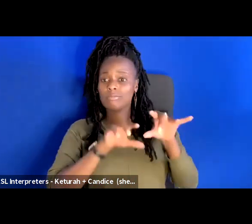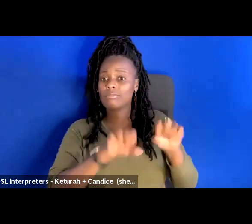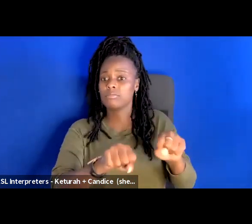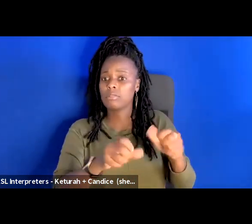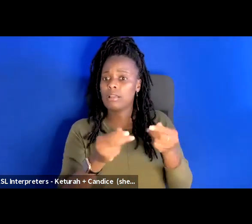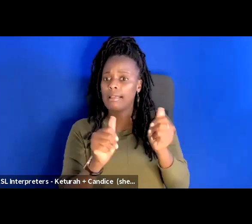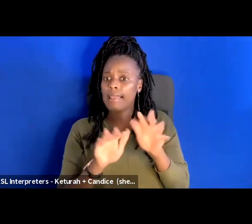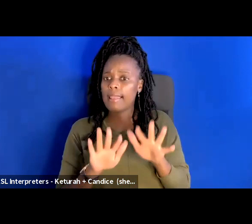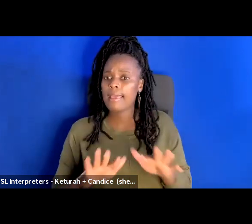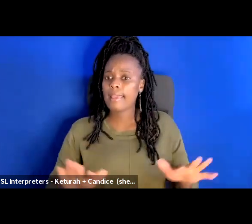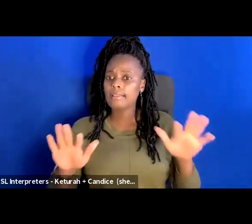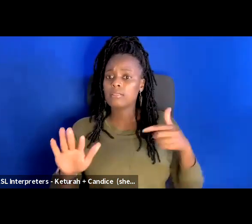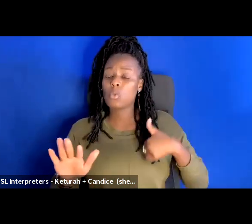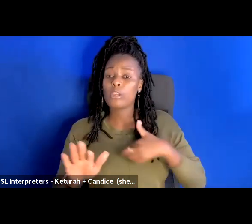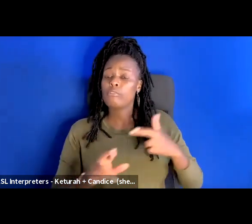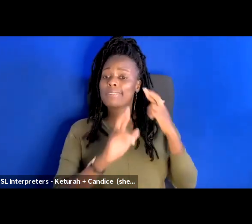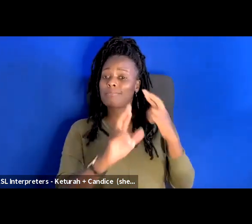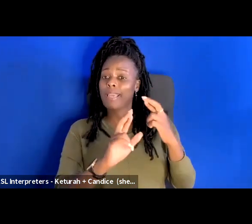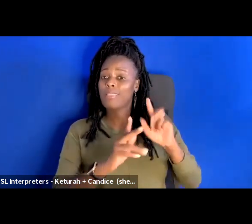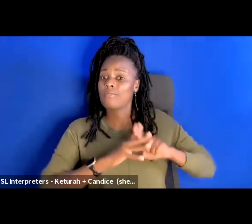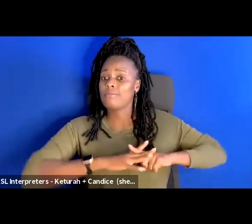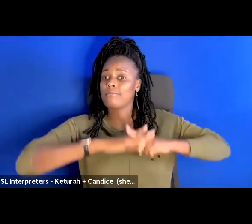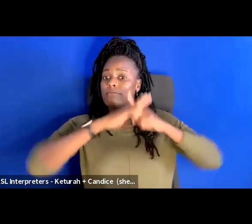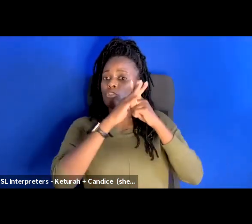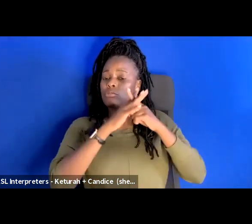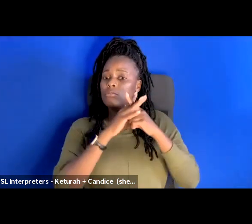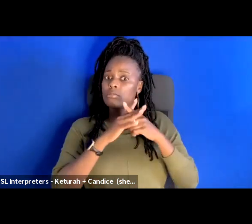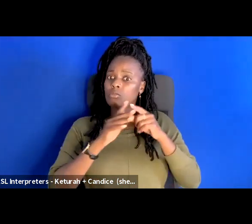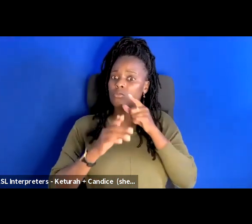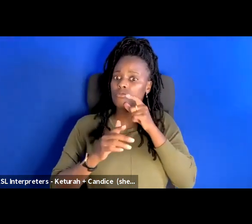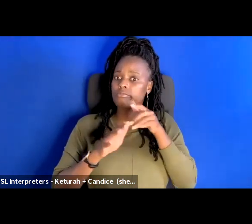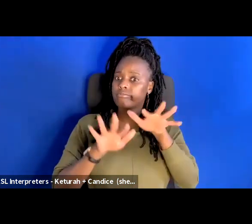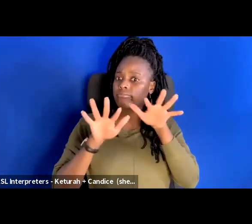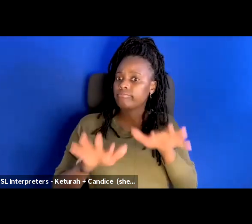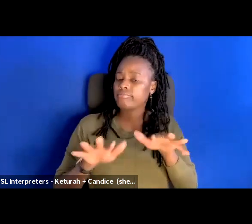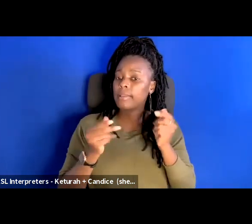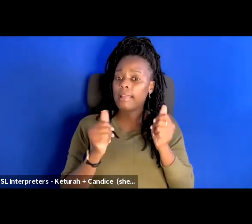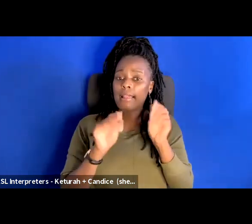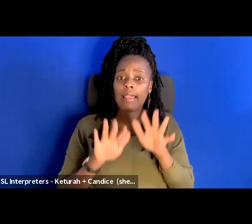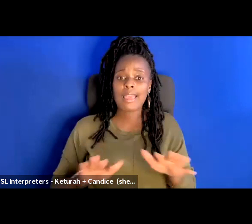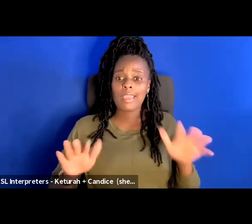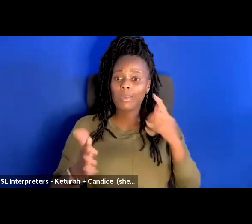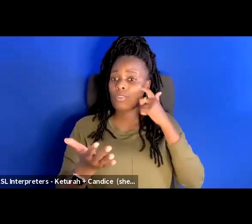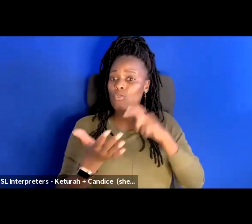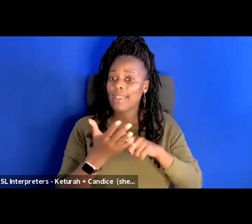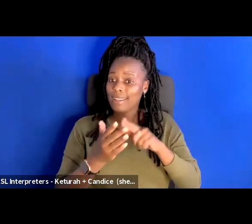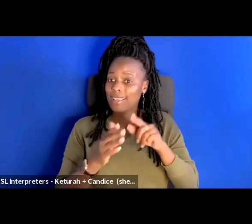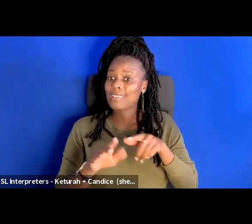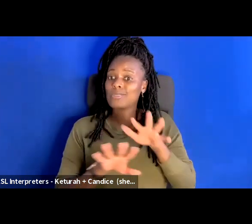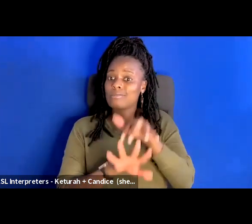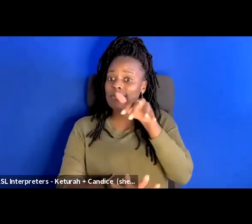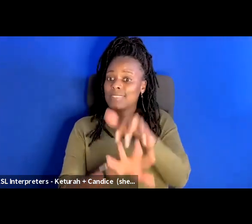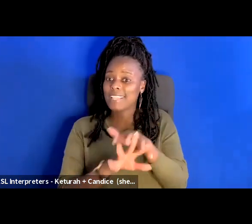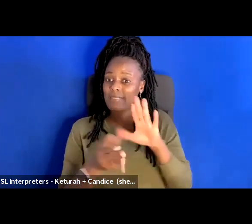respect to the traditional custodians of the lands on which we are meeting. And we recognize those native communities and extend our deepest